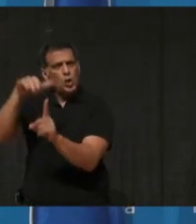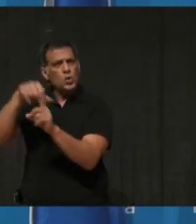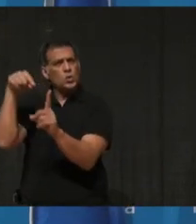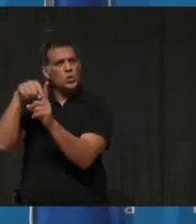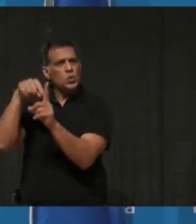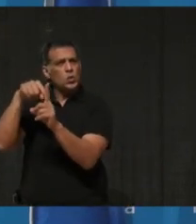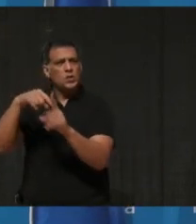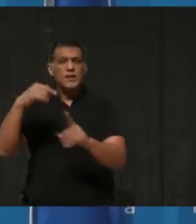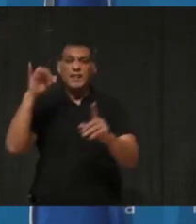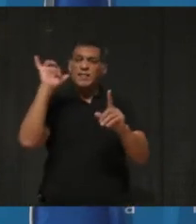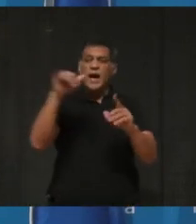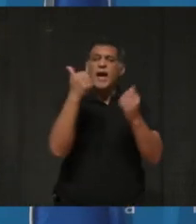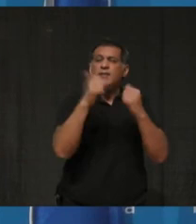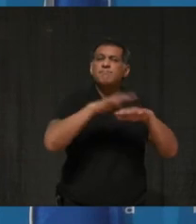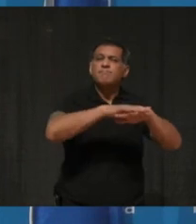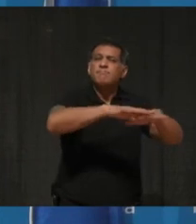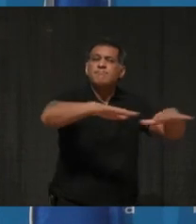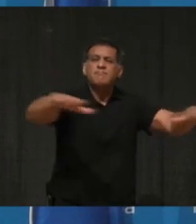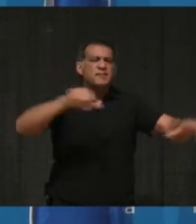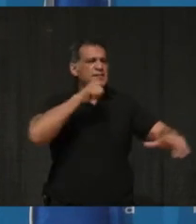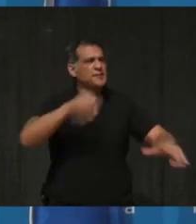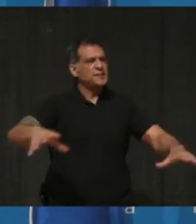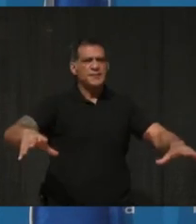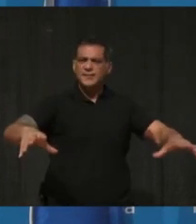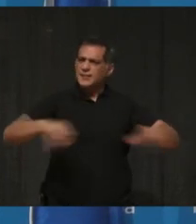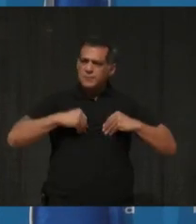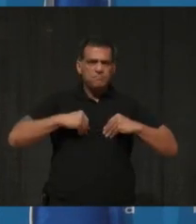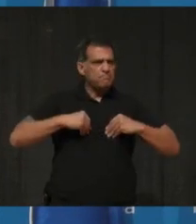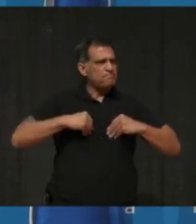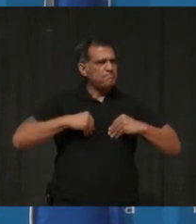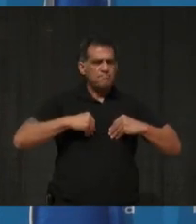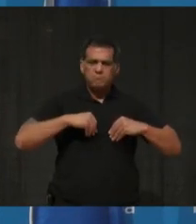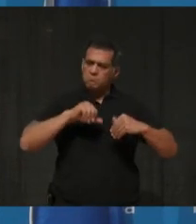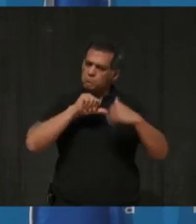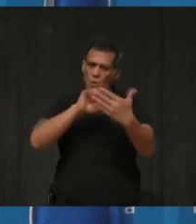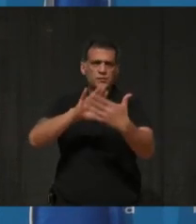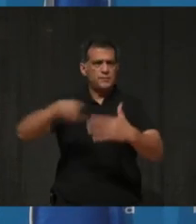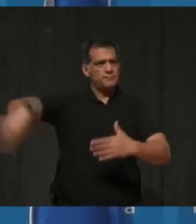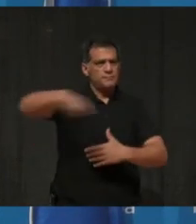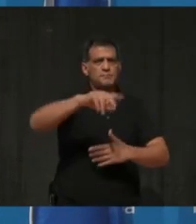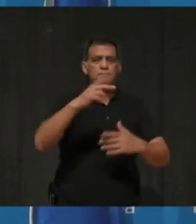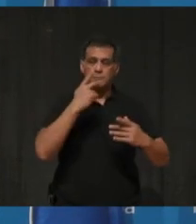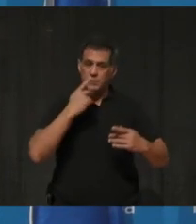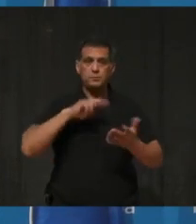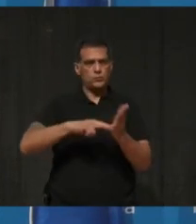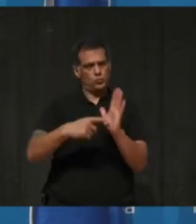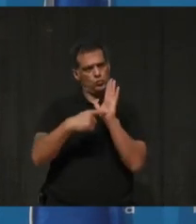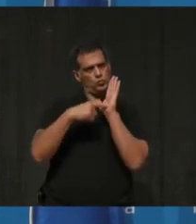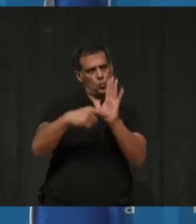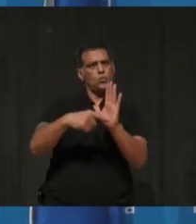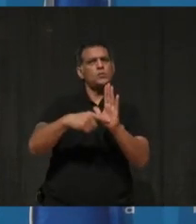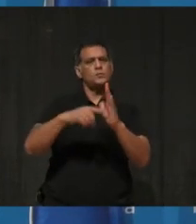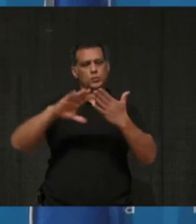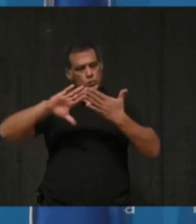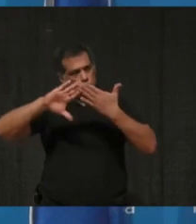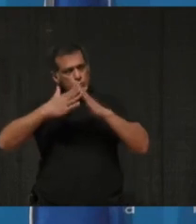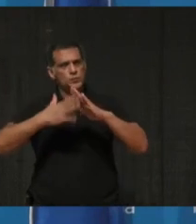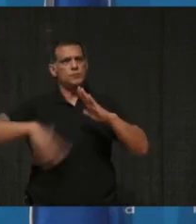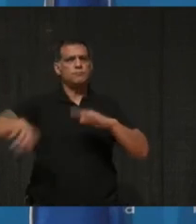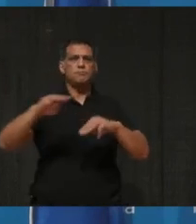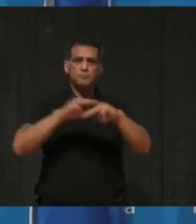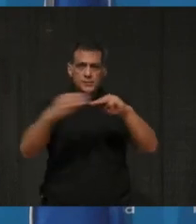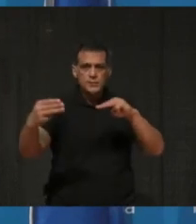and of course it takes many forms. By taking part in pink shirt day, the City of Mississauga is sending a strong